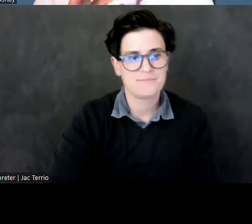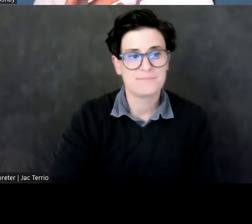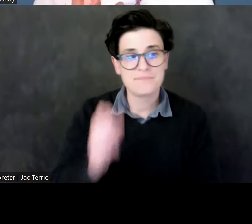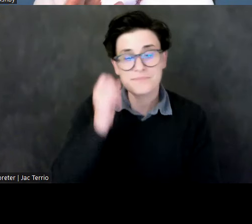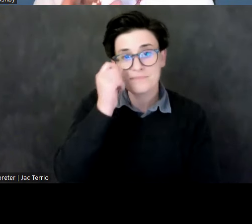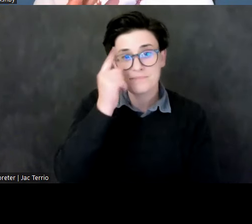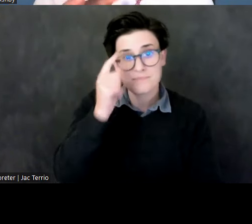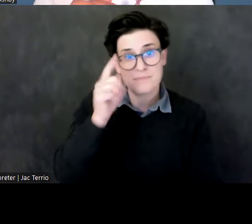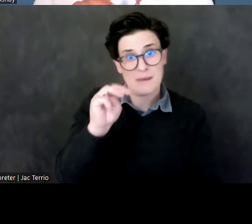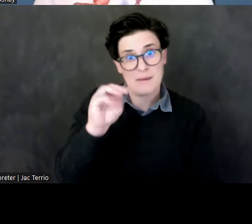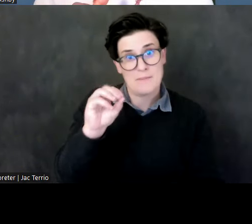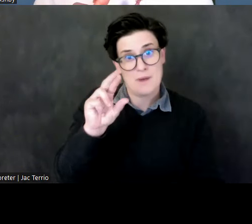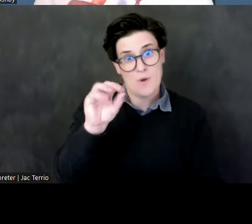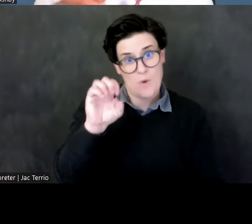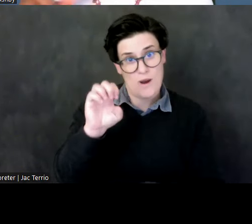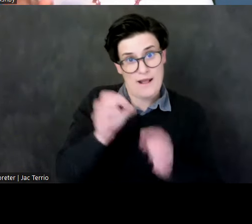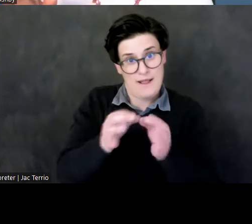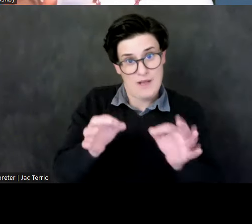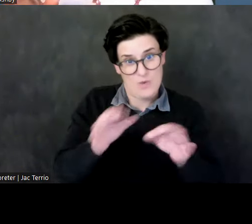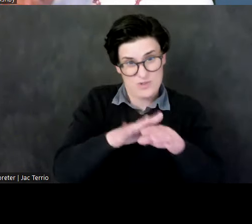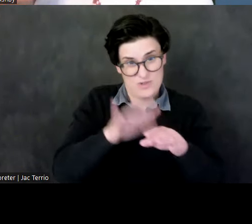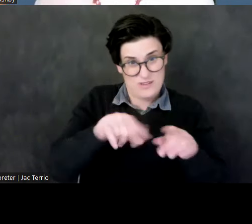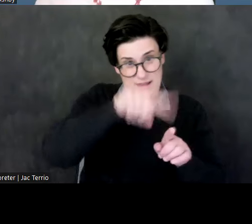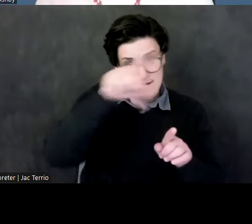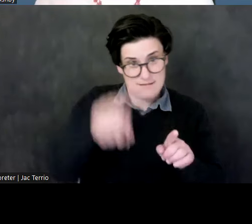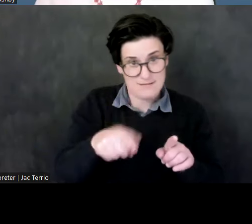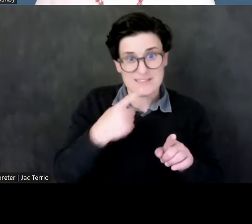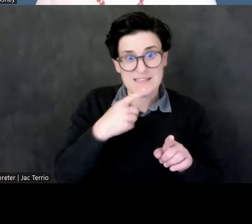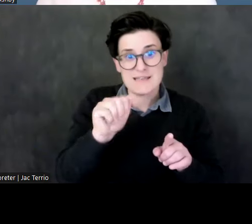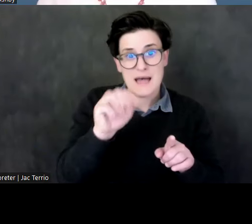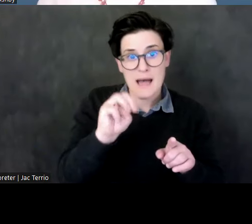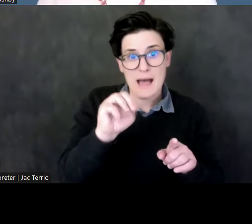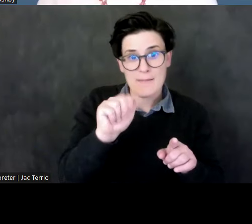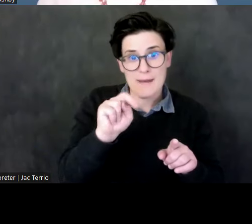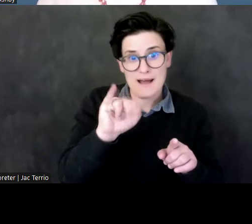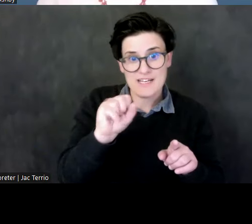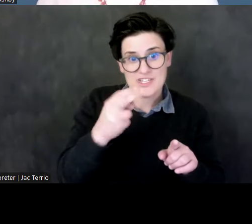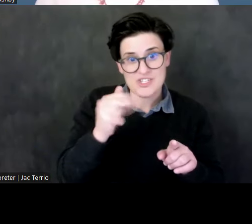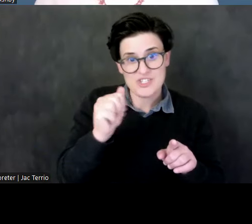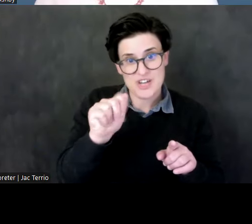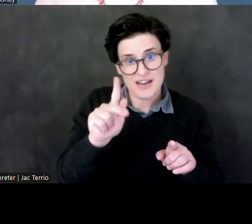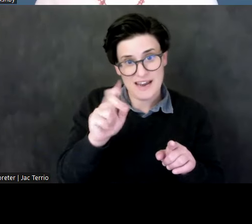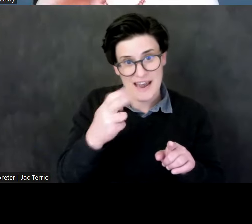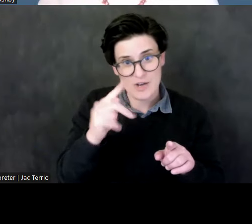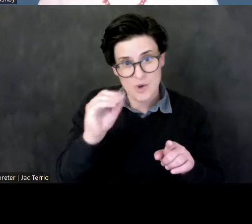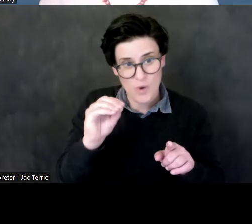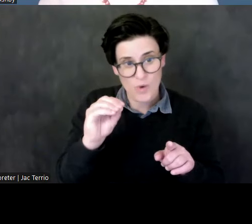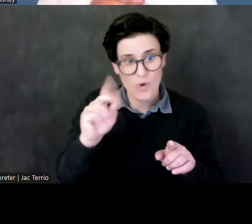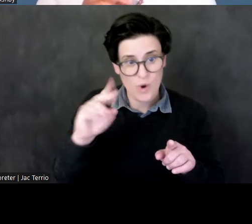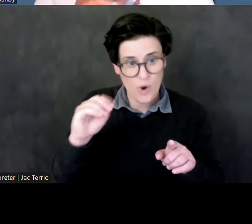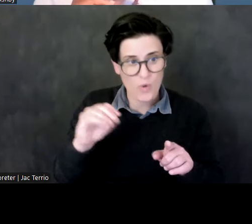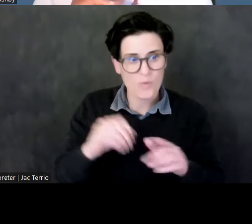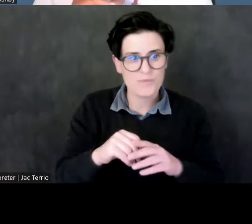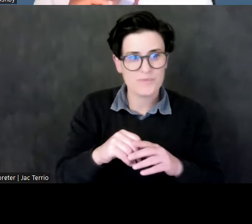us. So this says Amani Shaketo Ko, meaning this is Amani Shaketo. And on